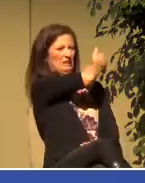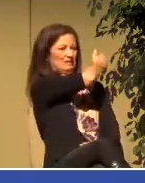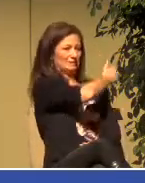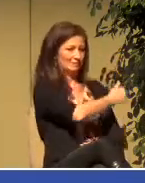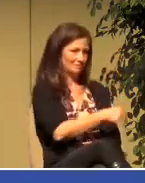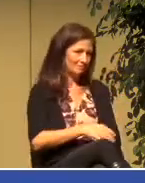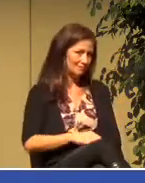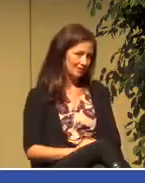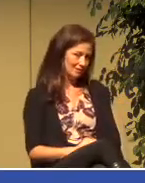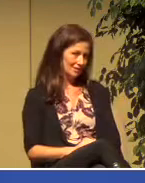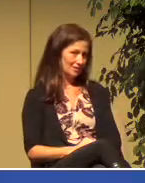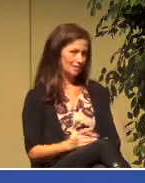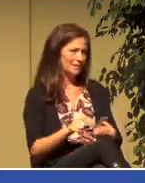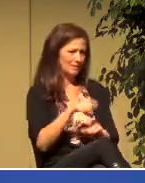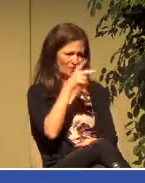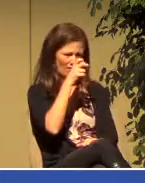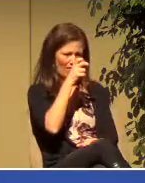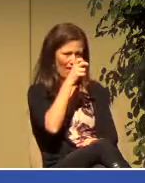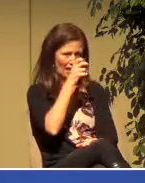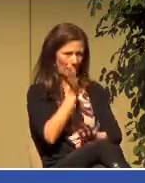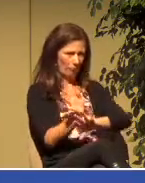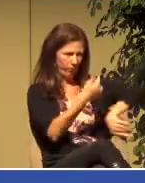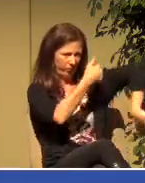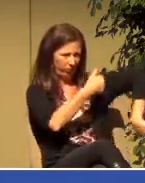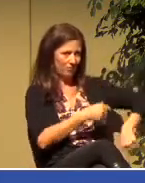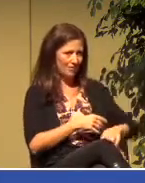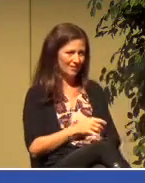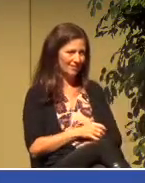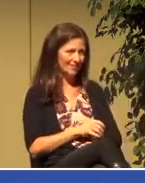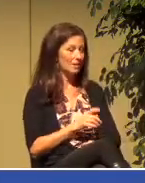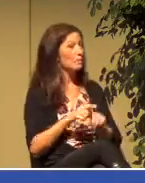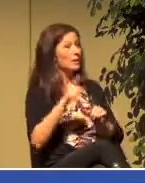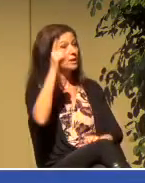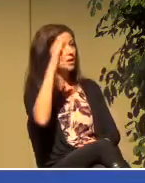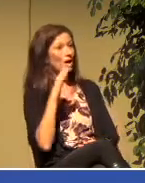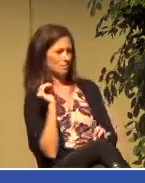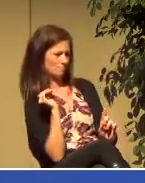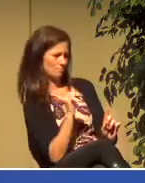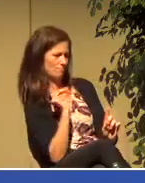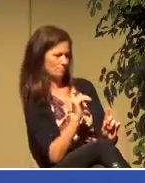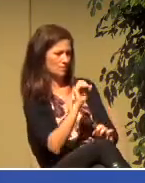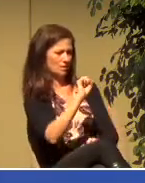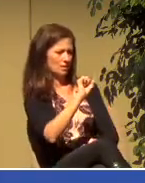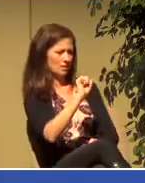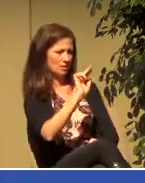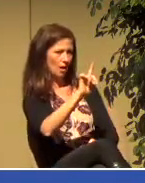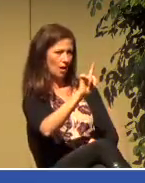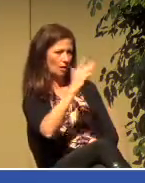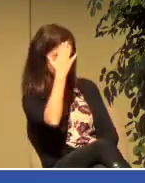nothing more than a fly. Saul, Saul, why do you persecute me?